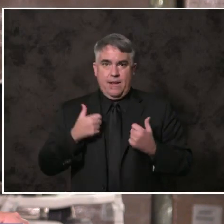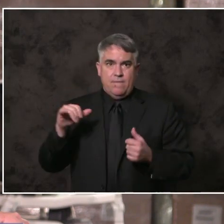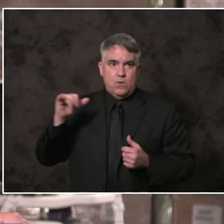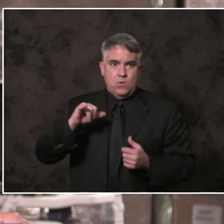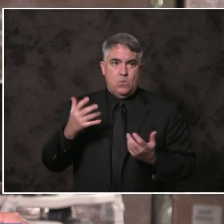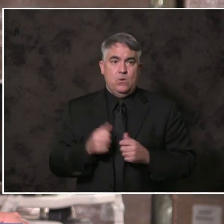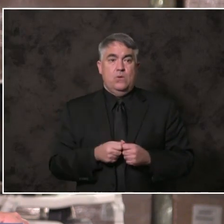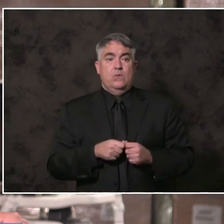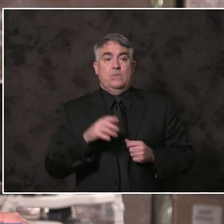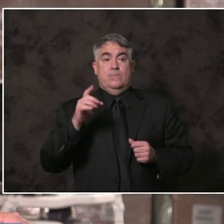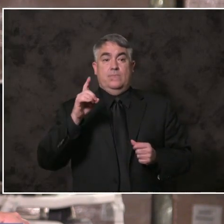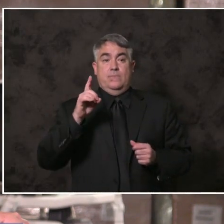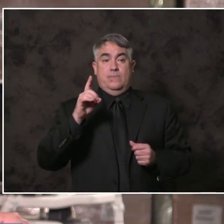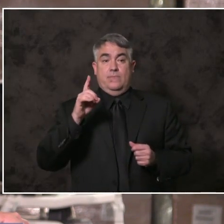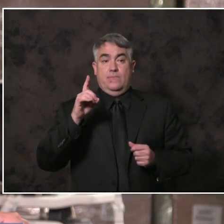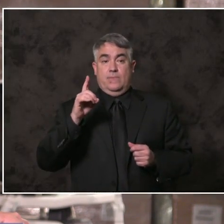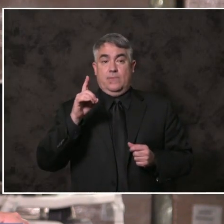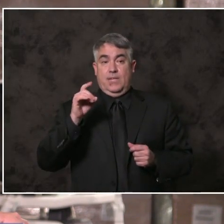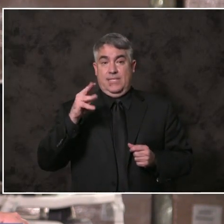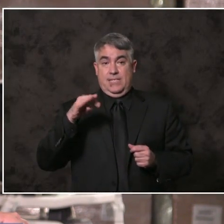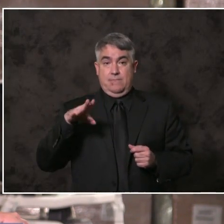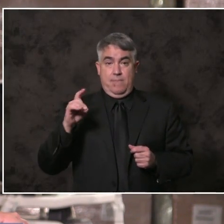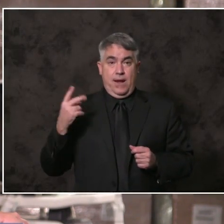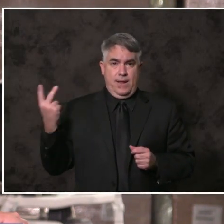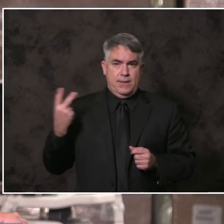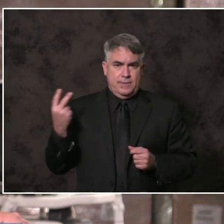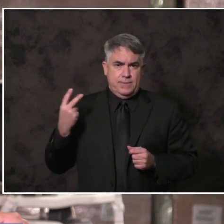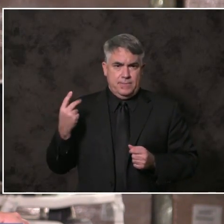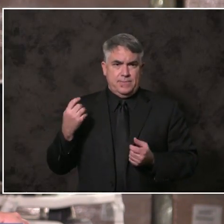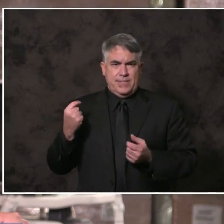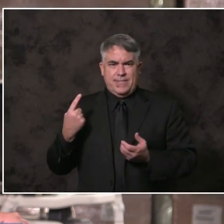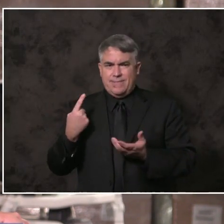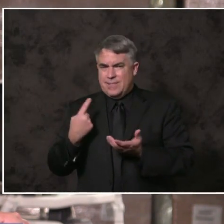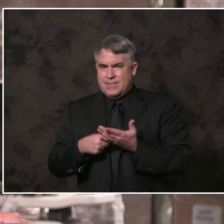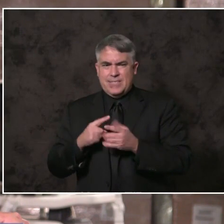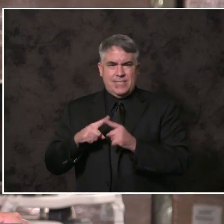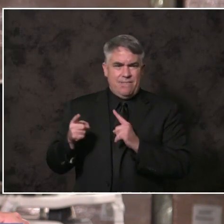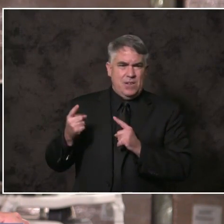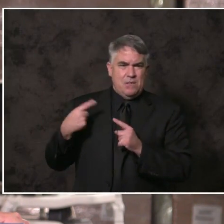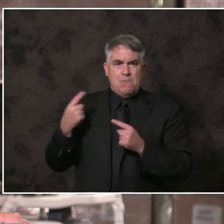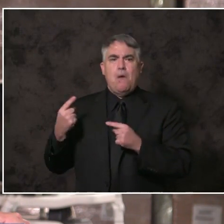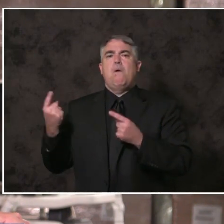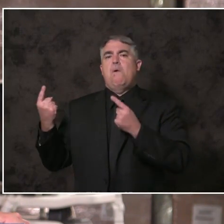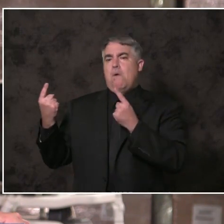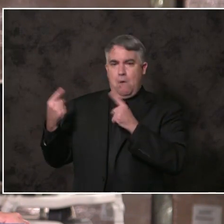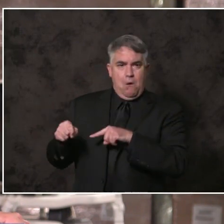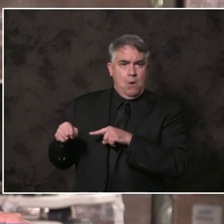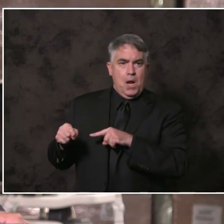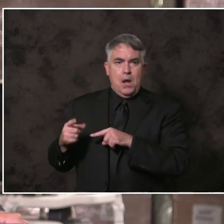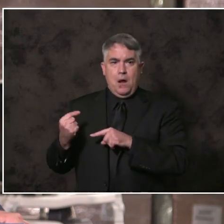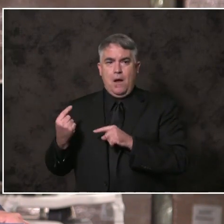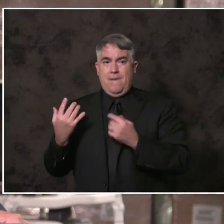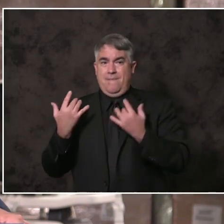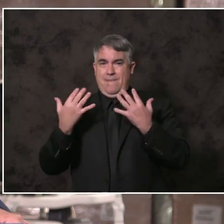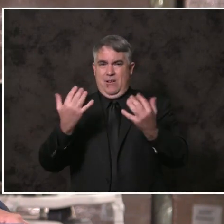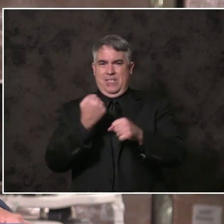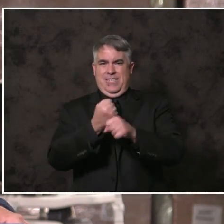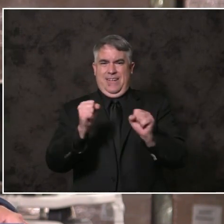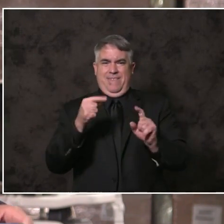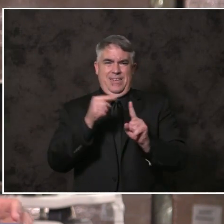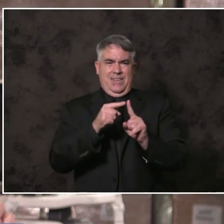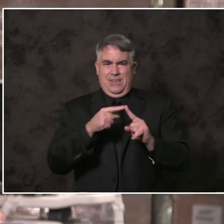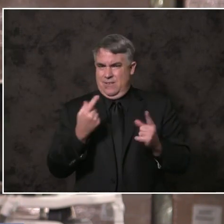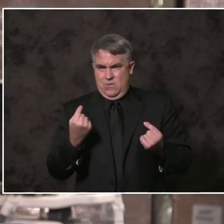I have had our differences, I know we agree on our commitment to fire safety. And also agree on the need to better